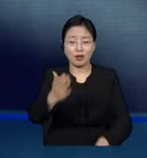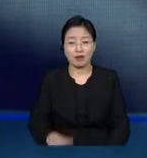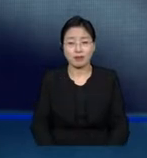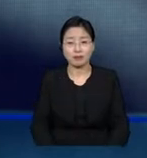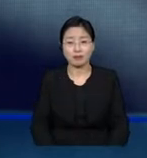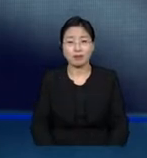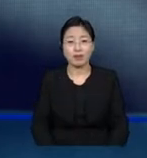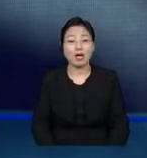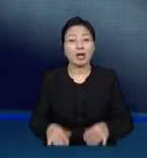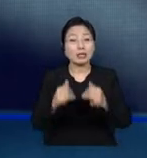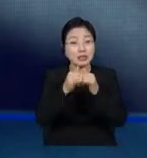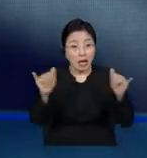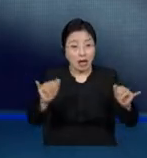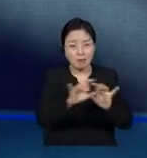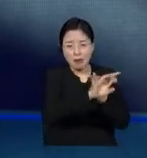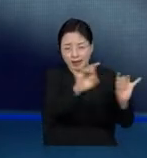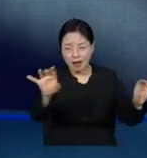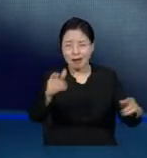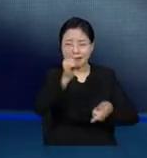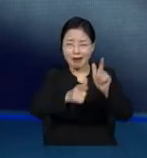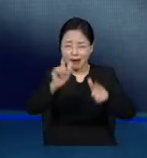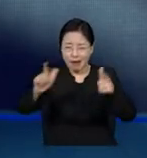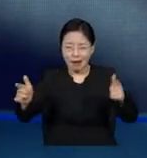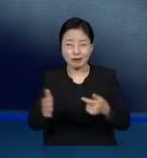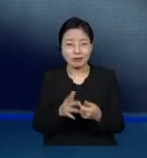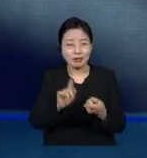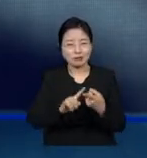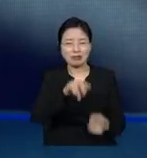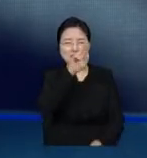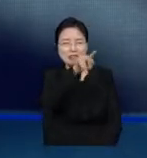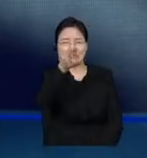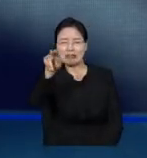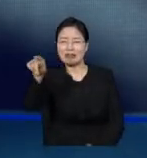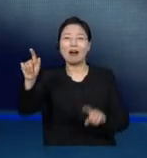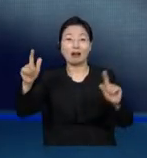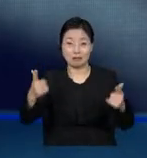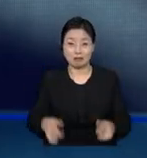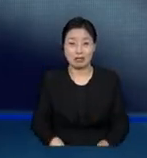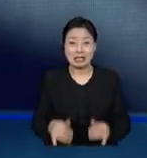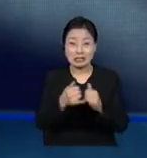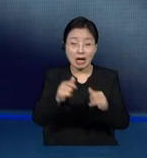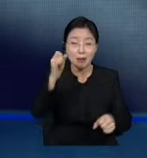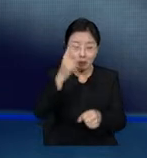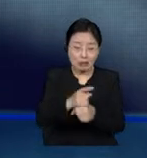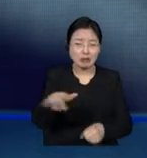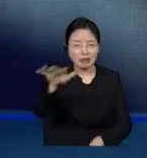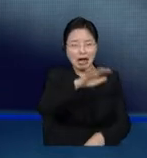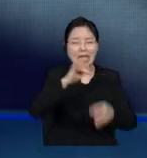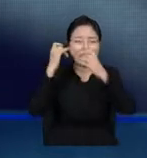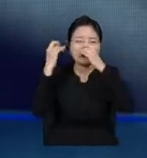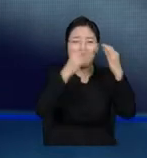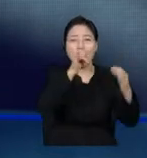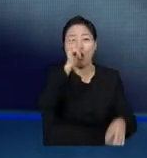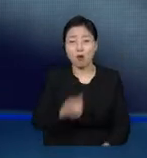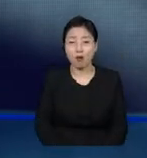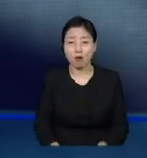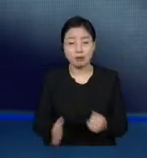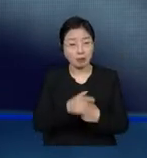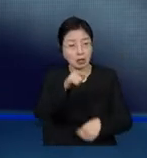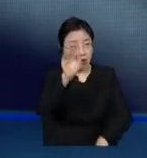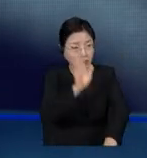is already here. We're also not going to tell you that you're right or you're wrong. We're just here to provide you with a learning opportunity.